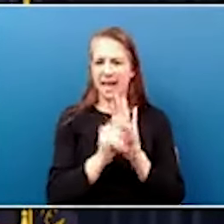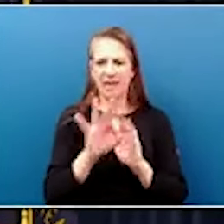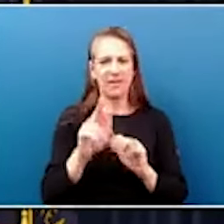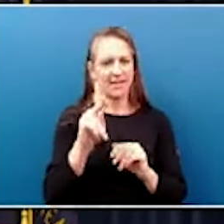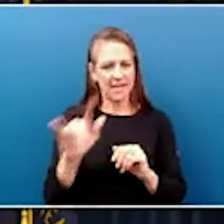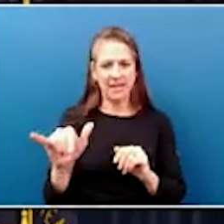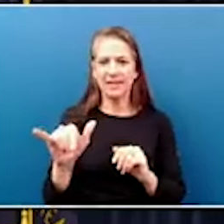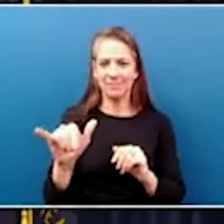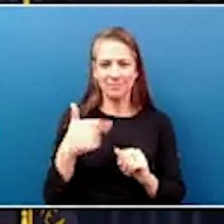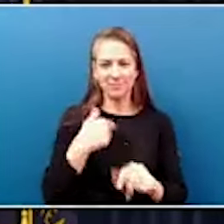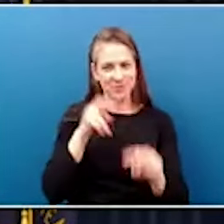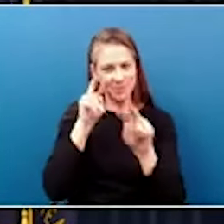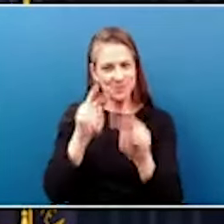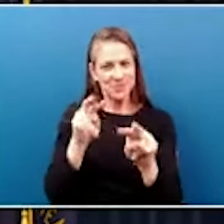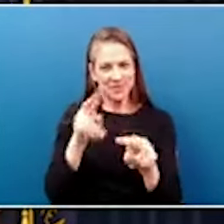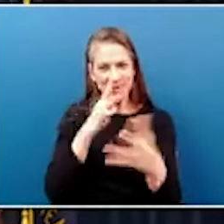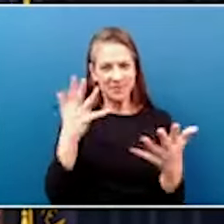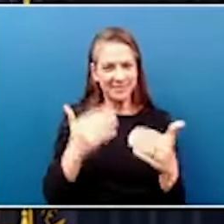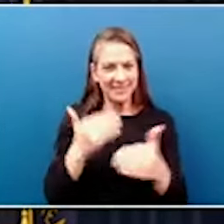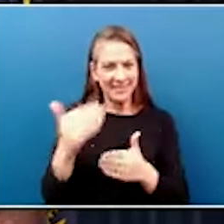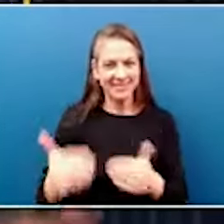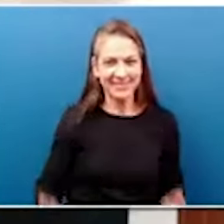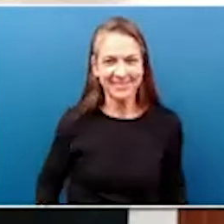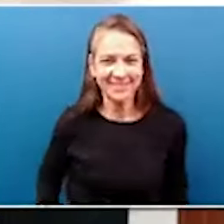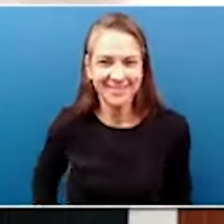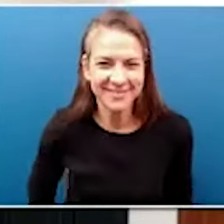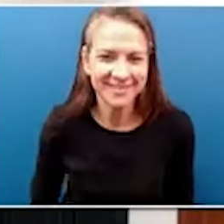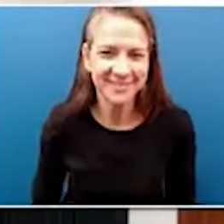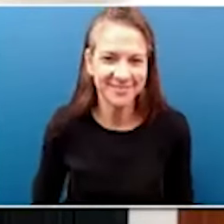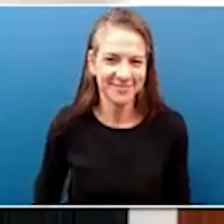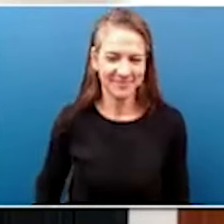looking forward to see what's next. All right. Thank you. gentlemen, sir.